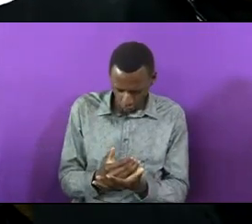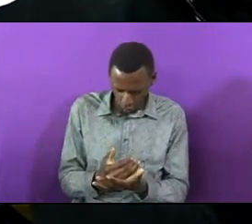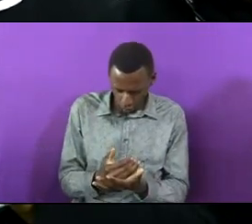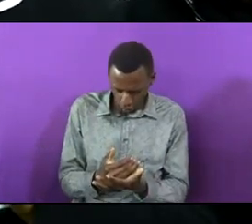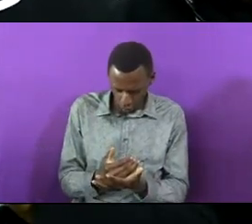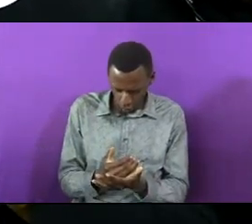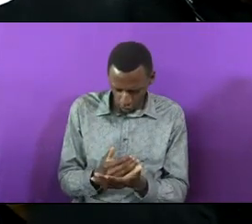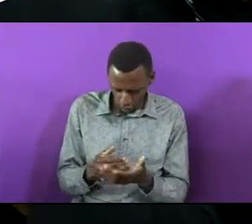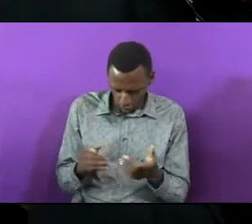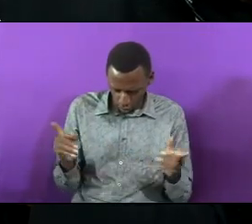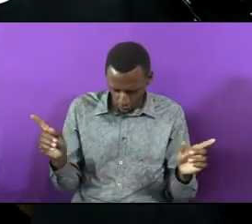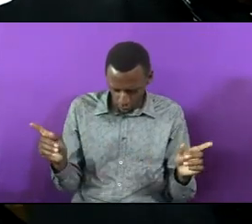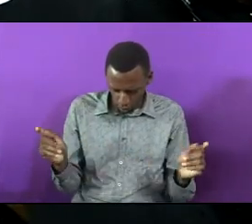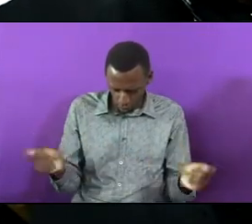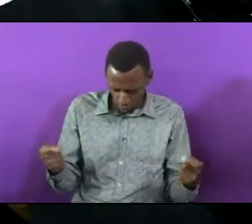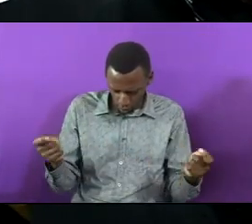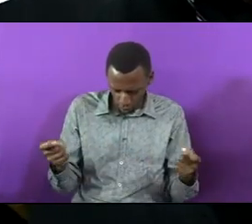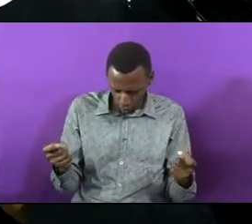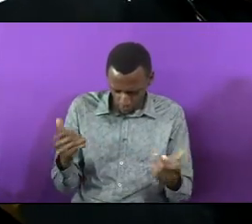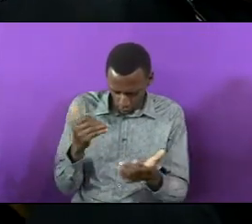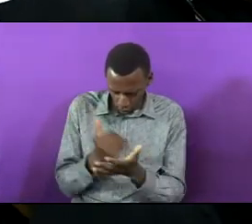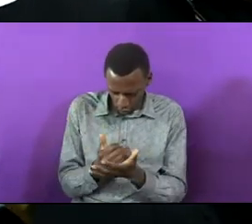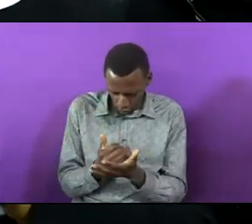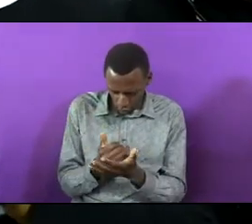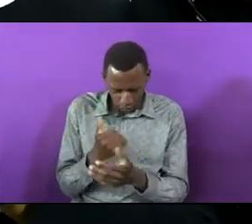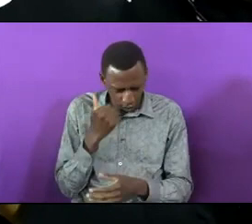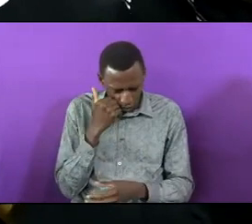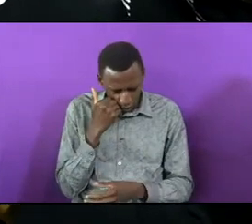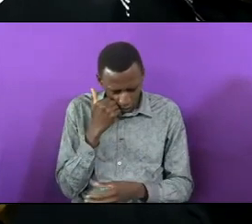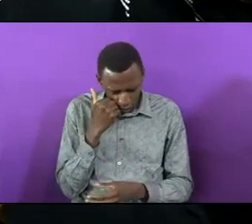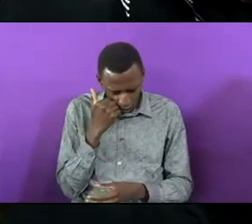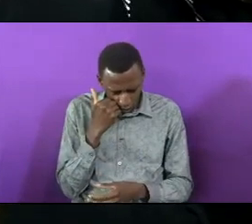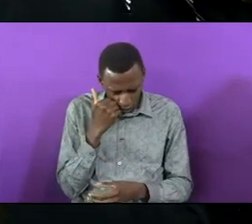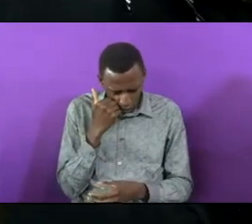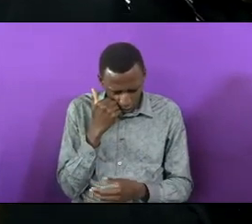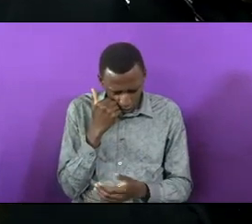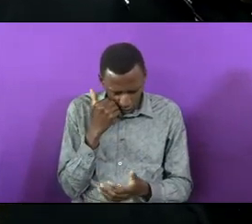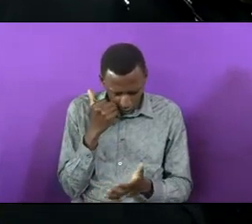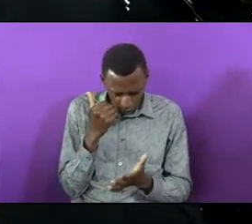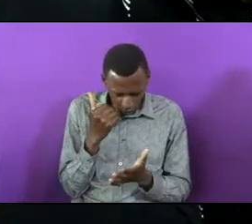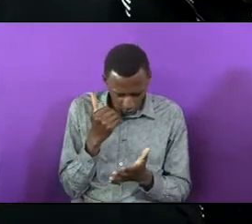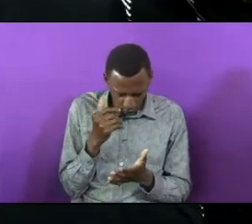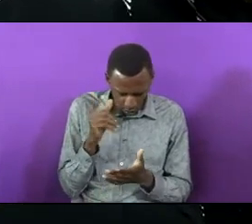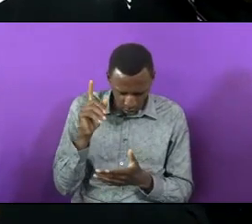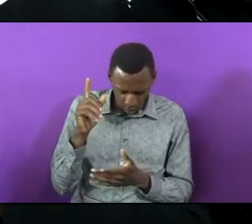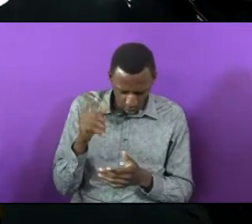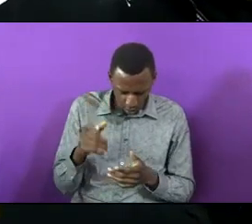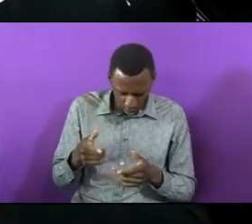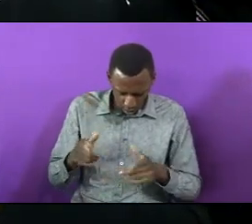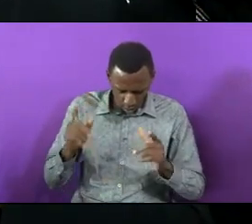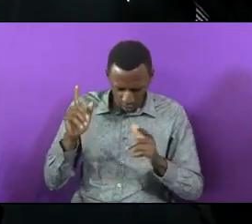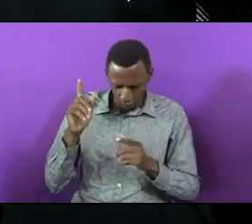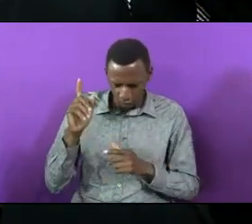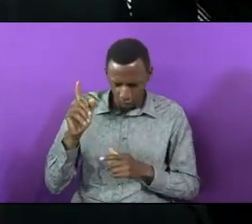conquered deceit he conquered his lust he allowed you to